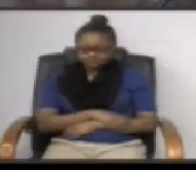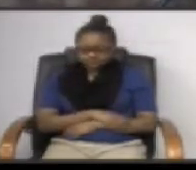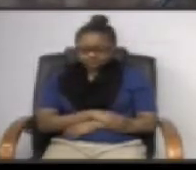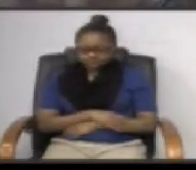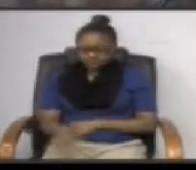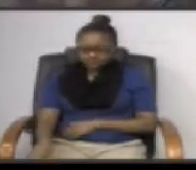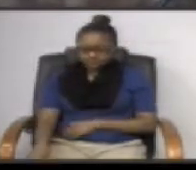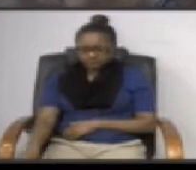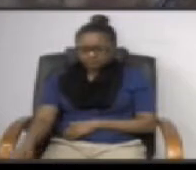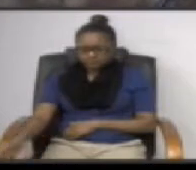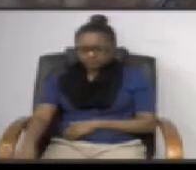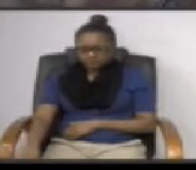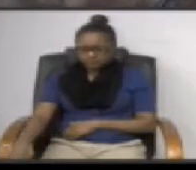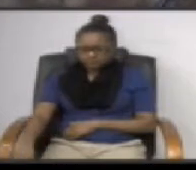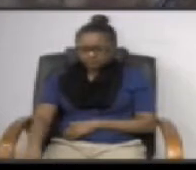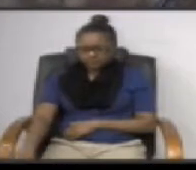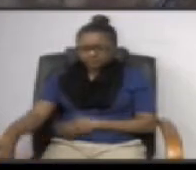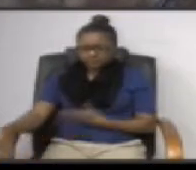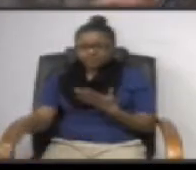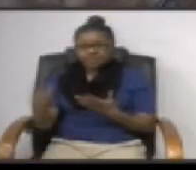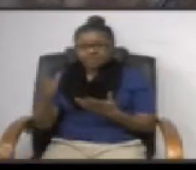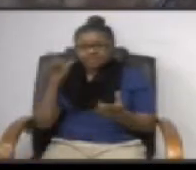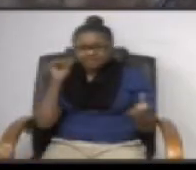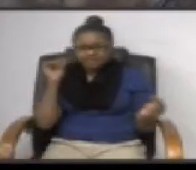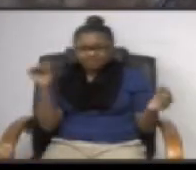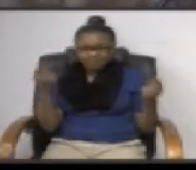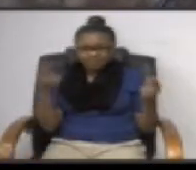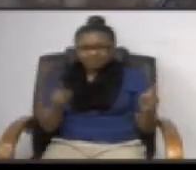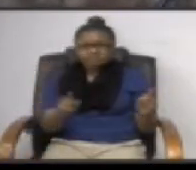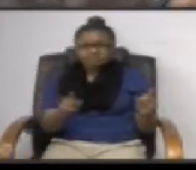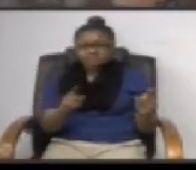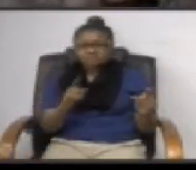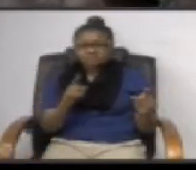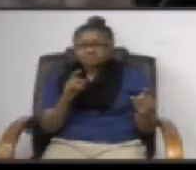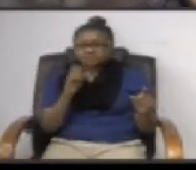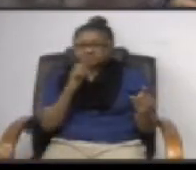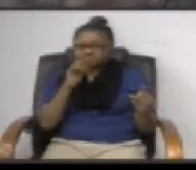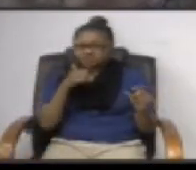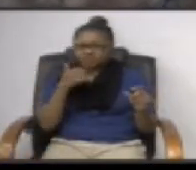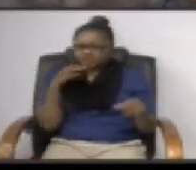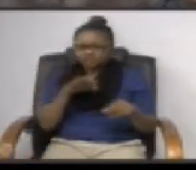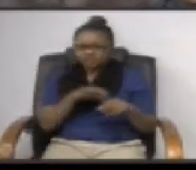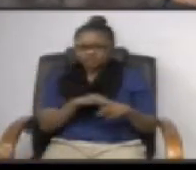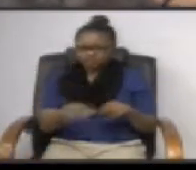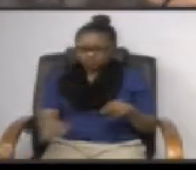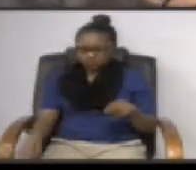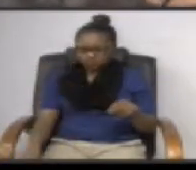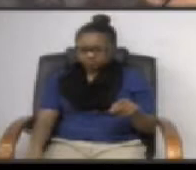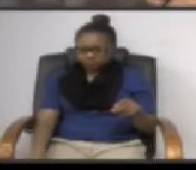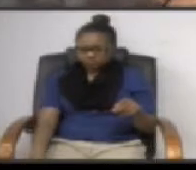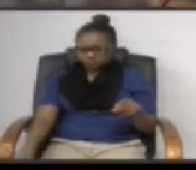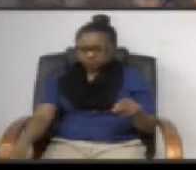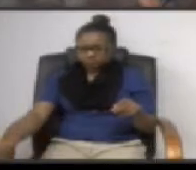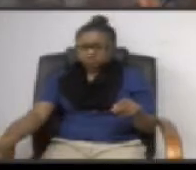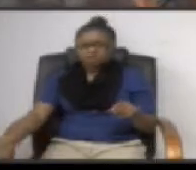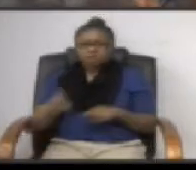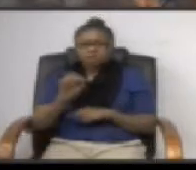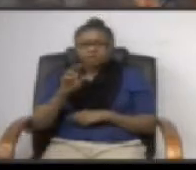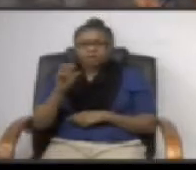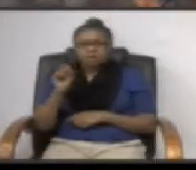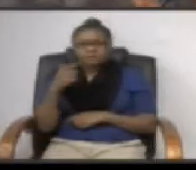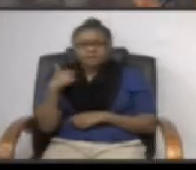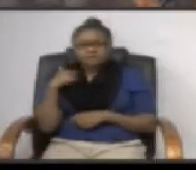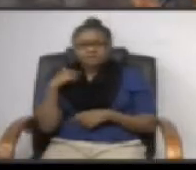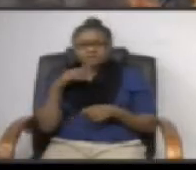hear about what's happening but there's no next vote there's no okay we're you know roosevelt's going to get a tower have the